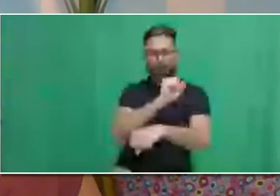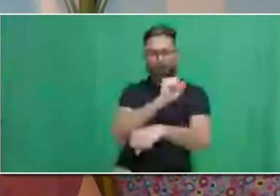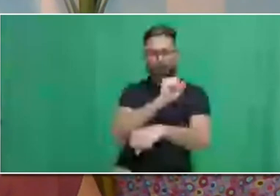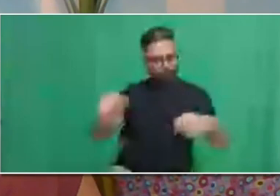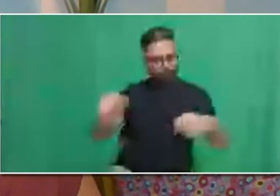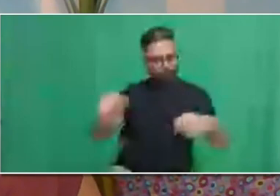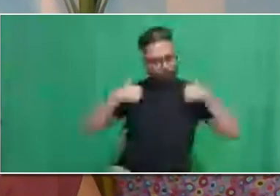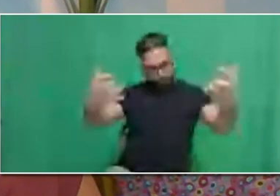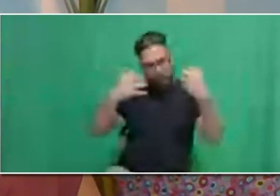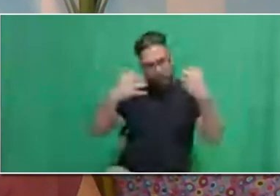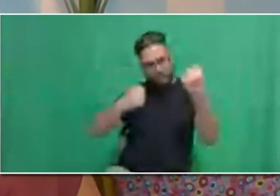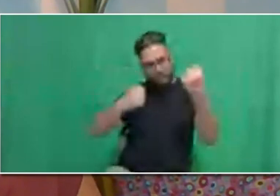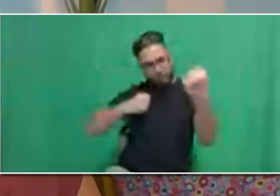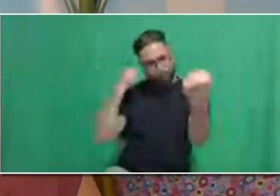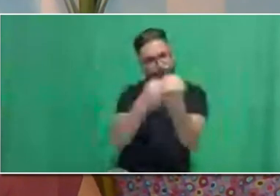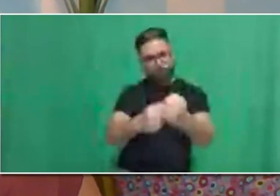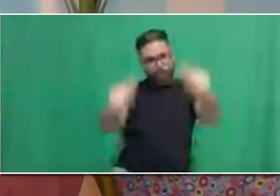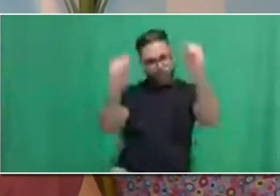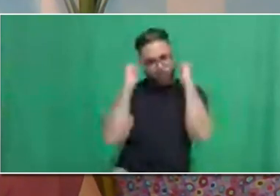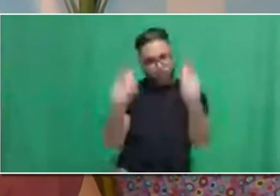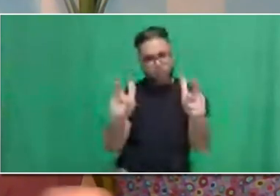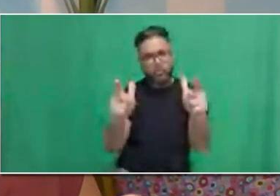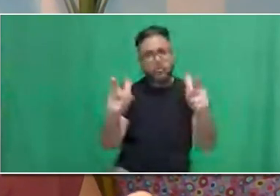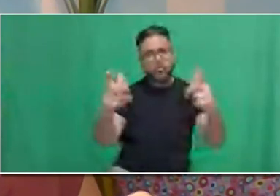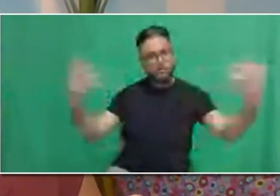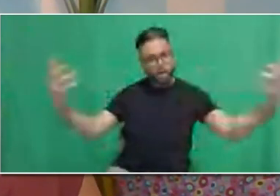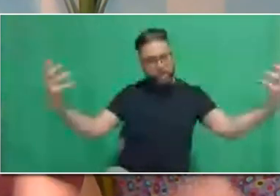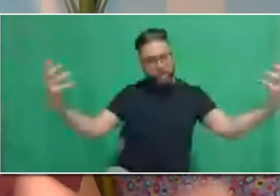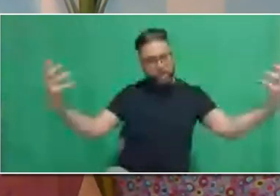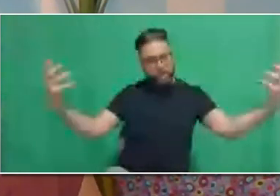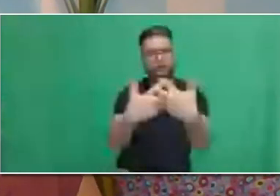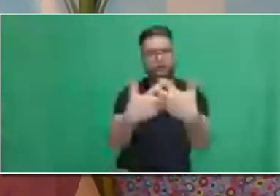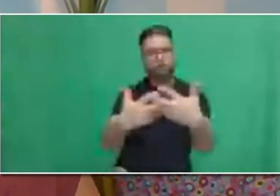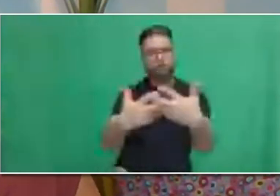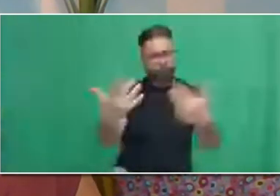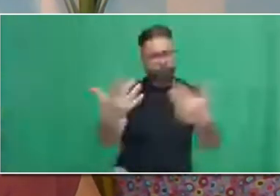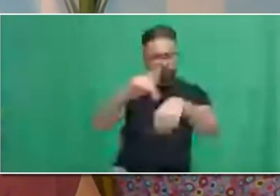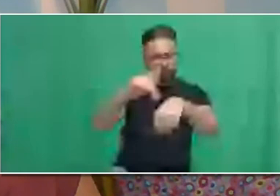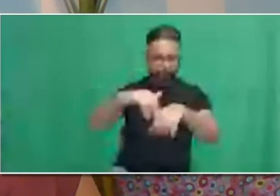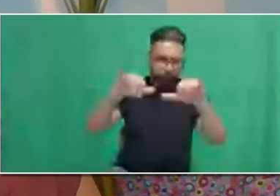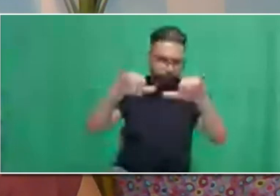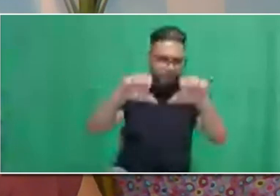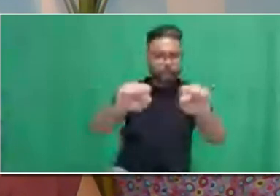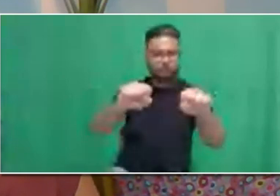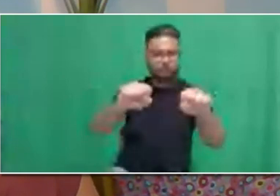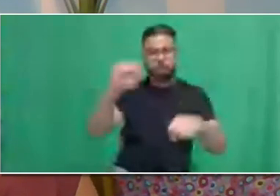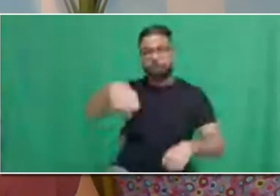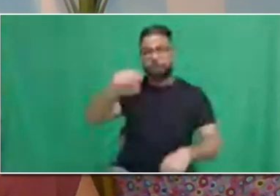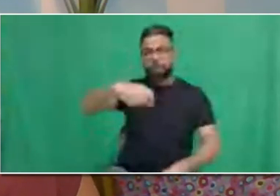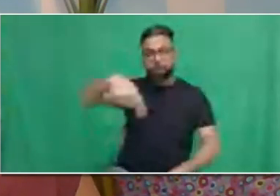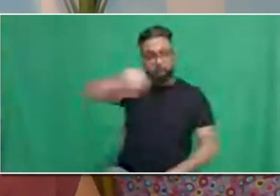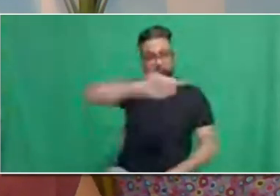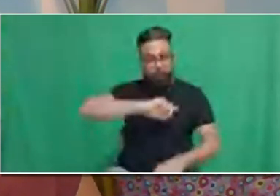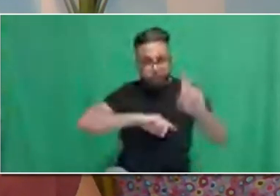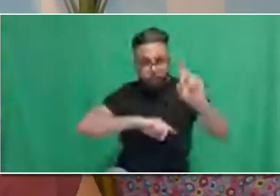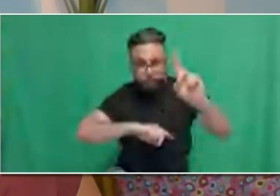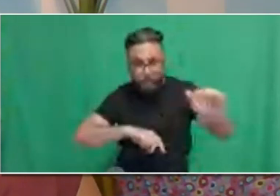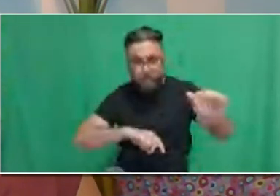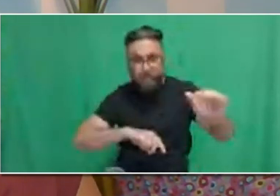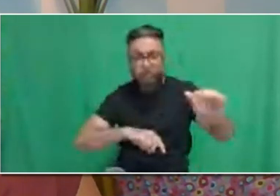including those with disabilities, via email, jobs at ttc.ca, if you require accommodation,